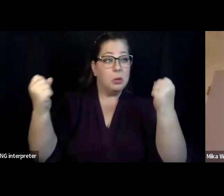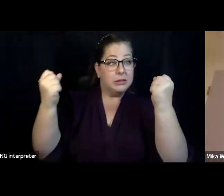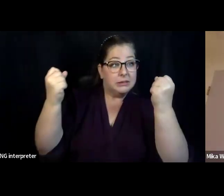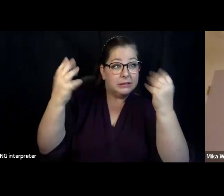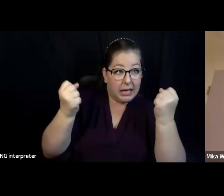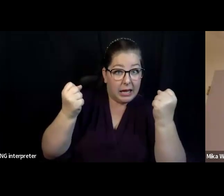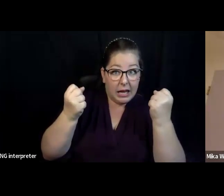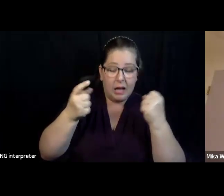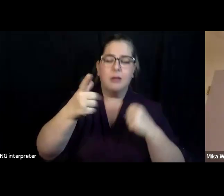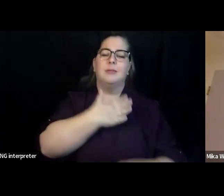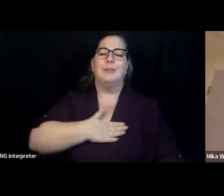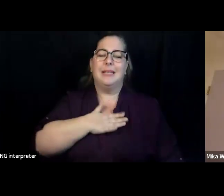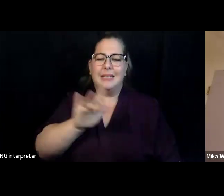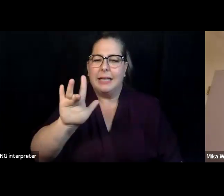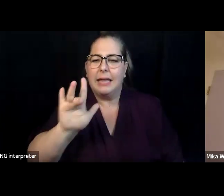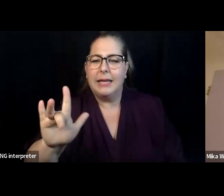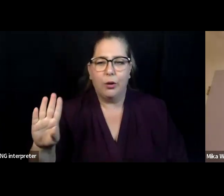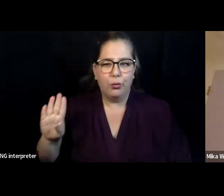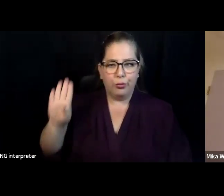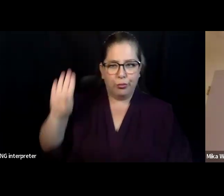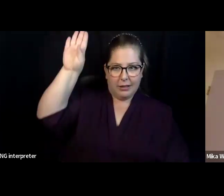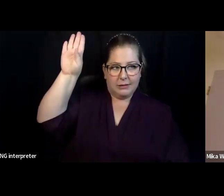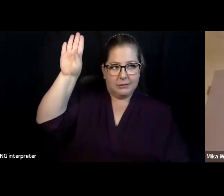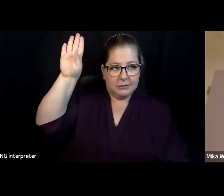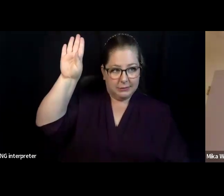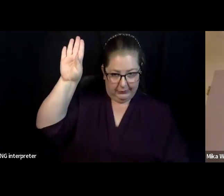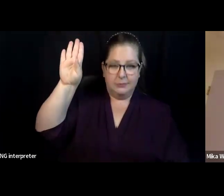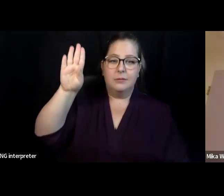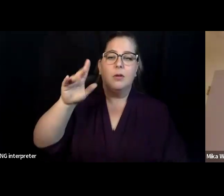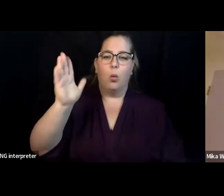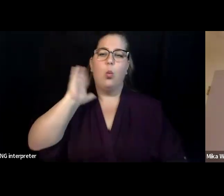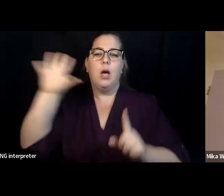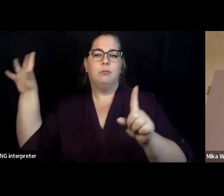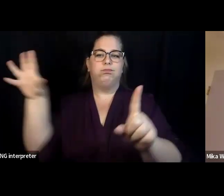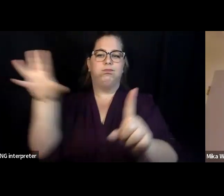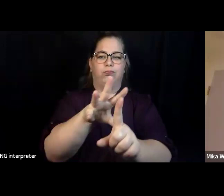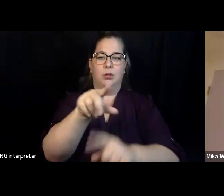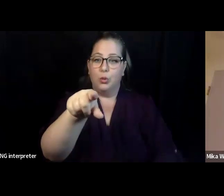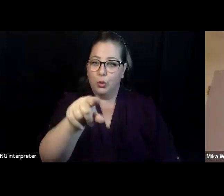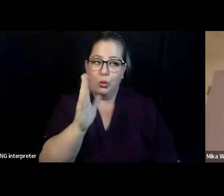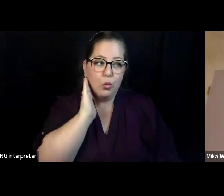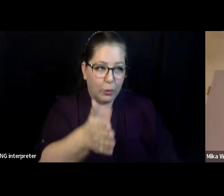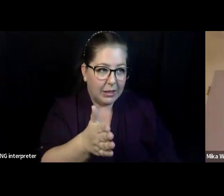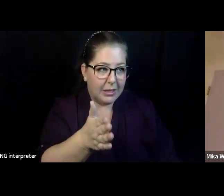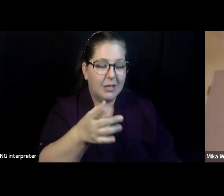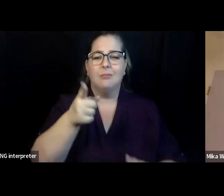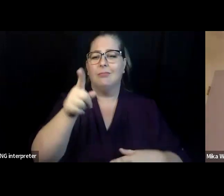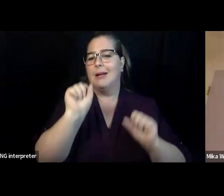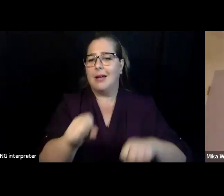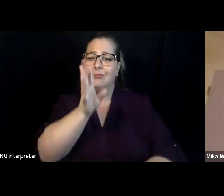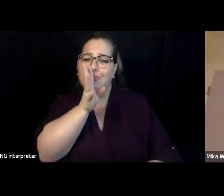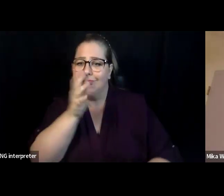panelist and you will be able to share your video and or your audio. And